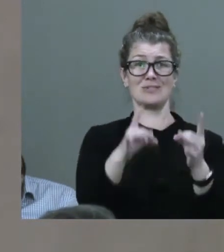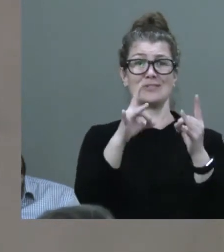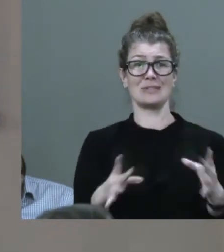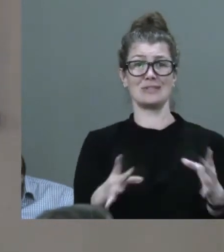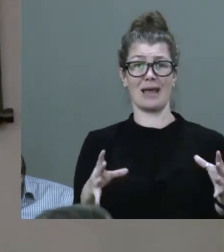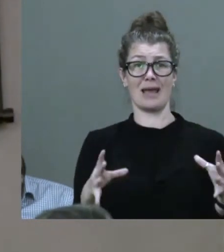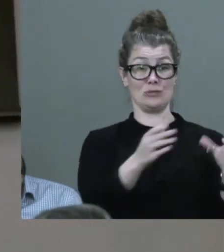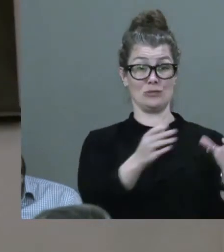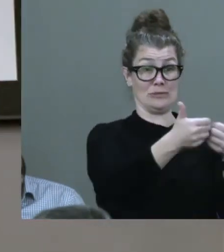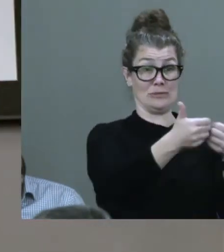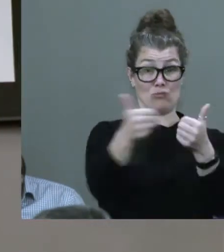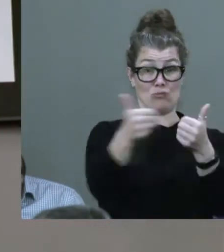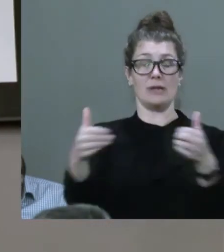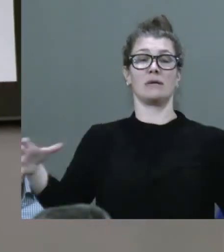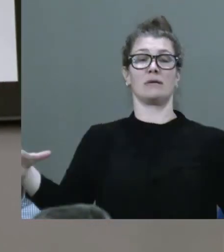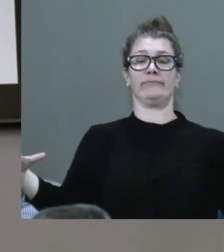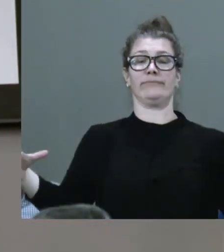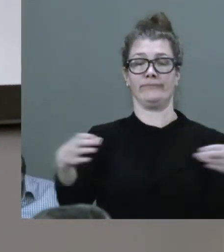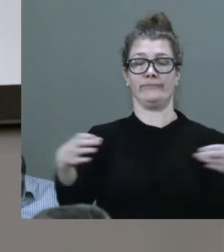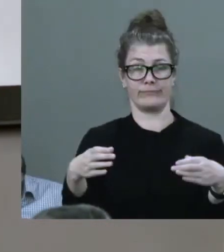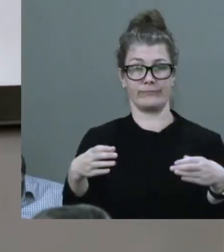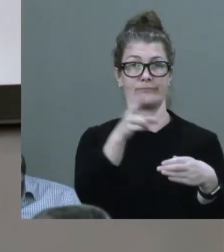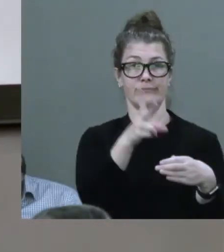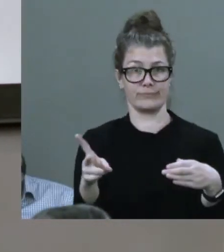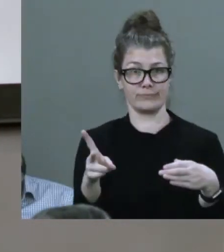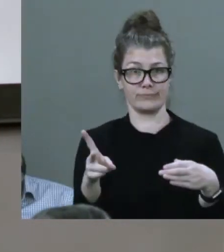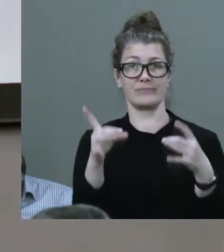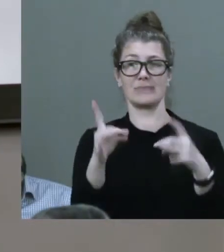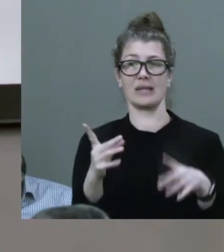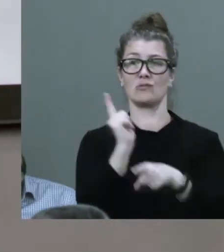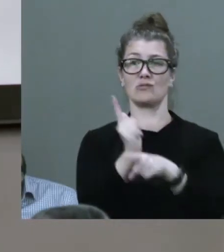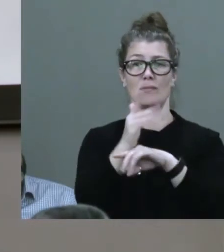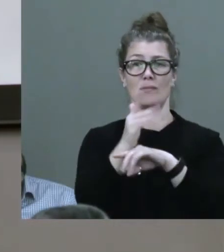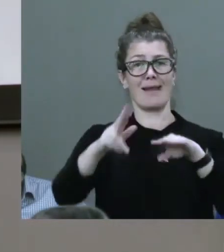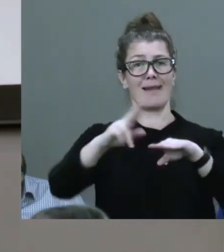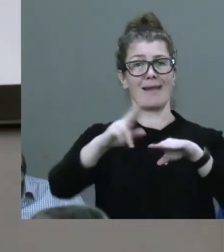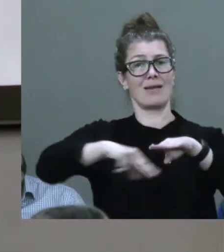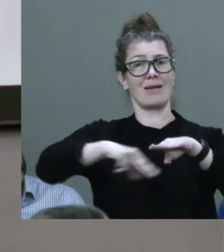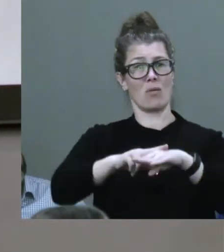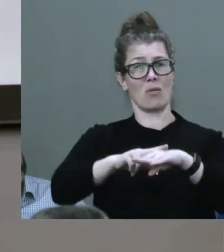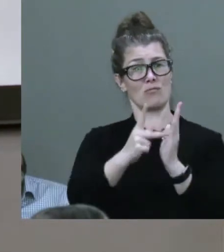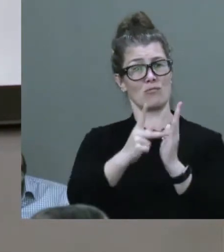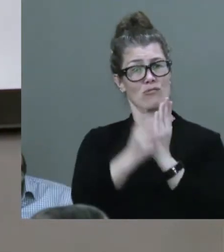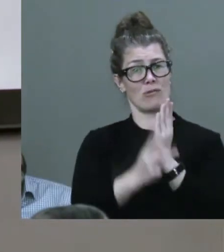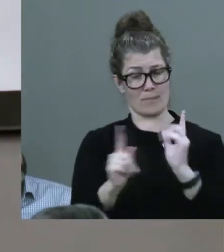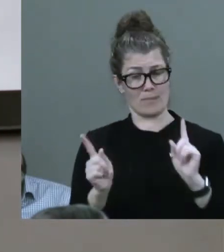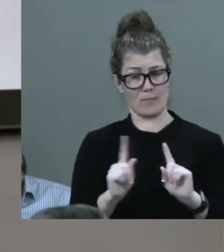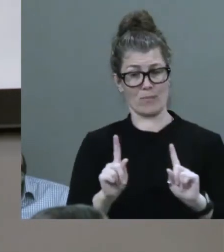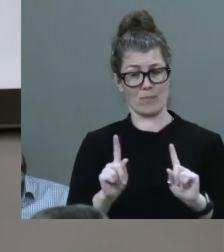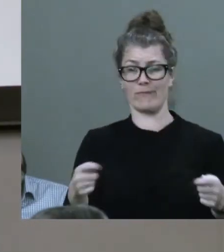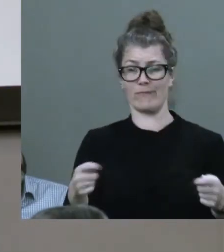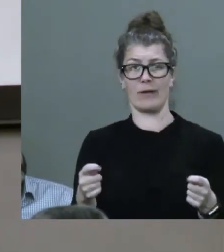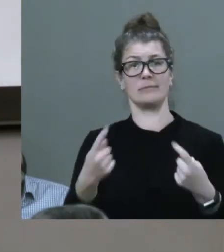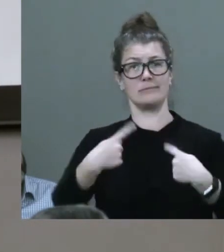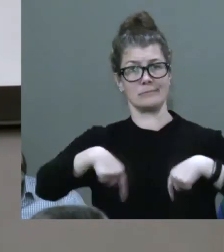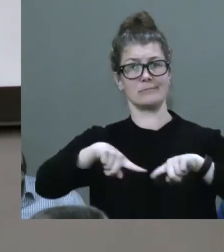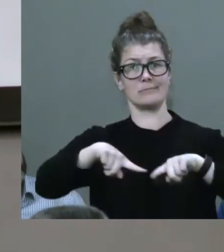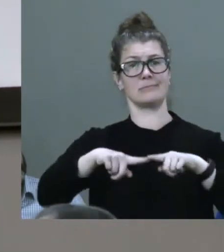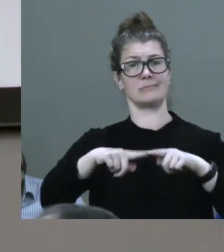together. To start talking about a national program for the provision of our supports